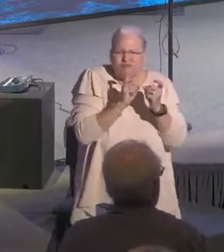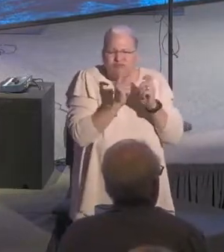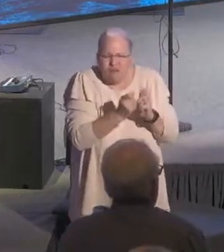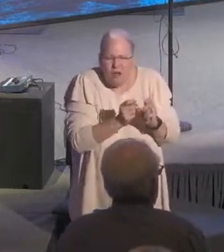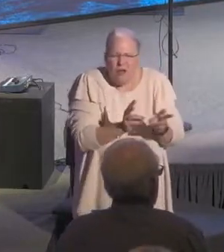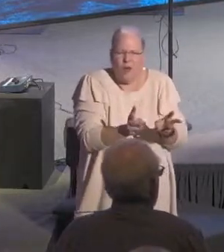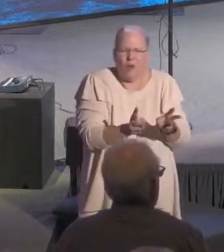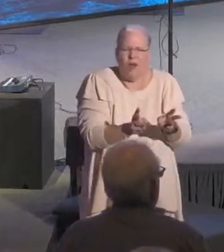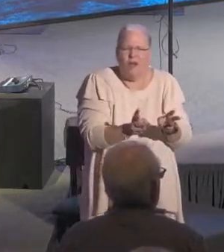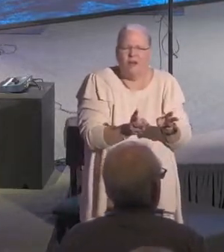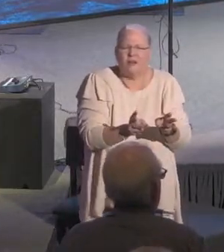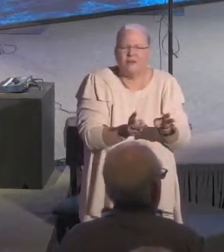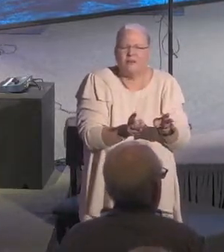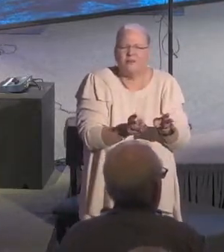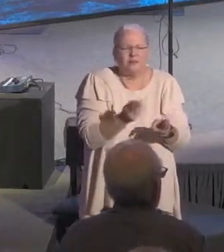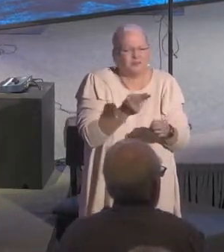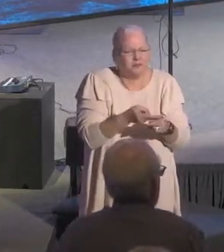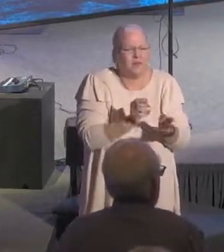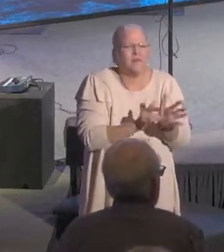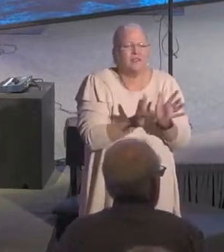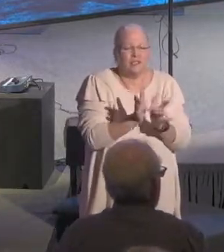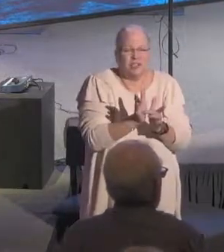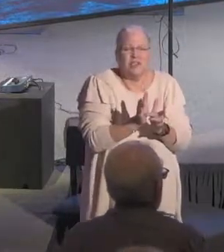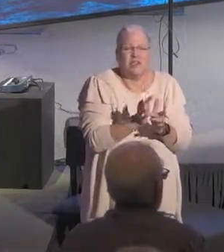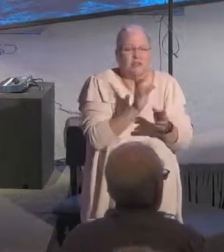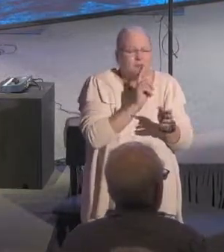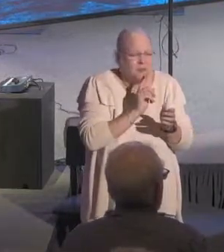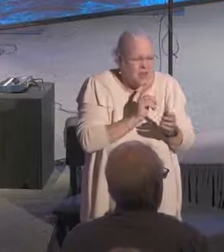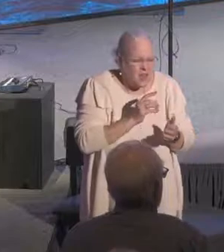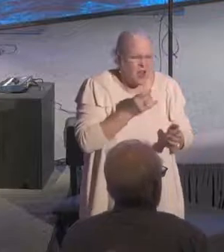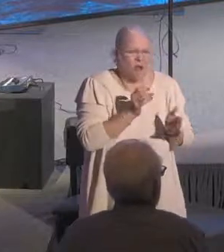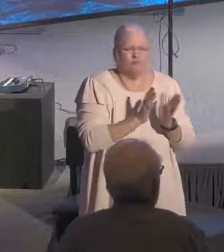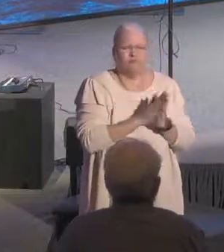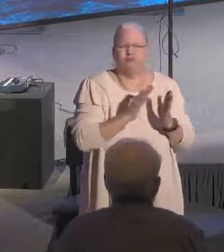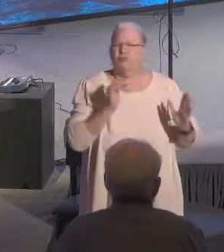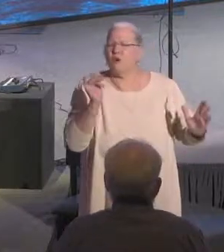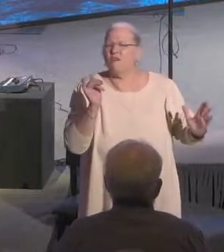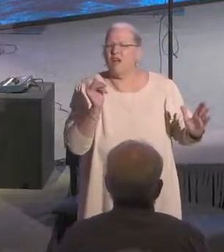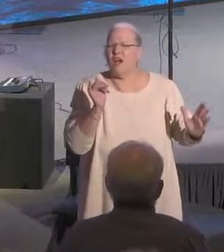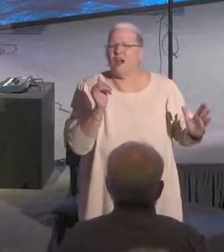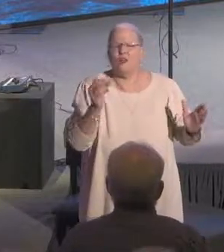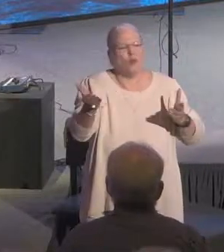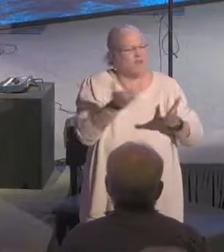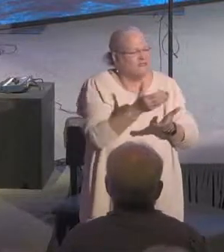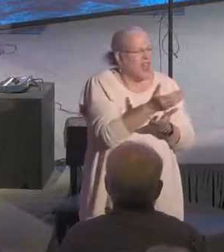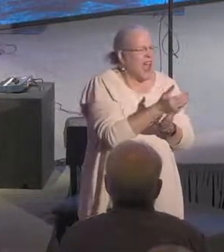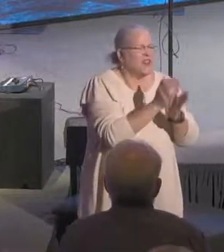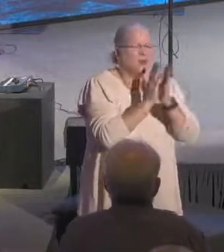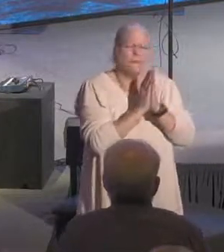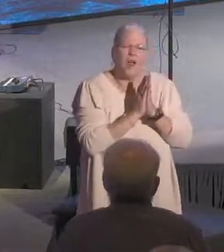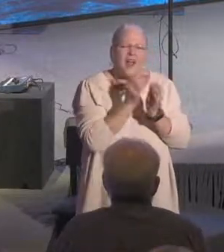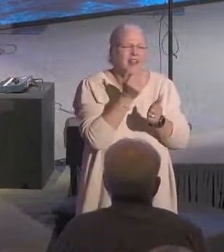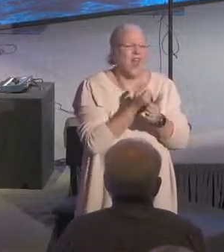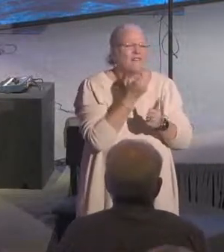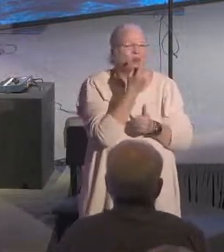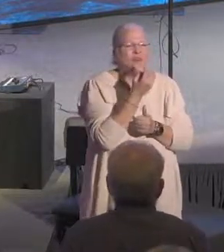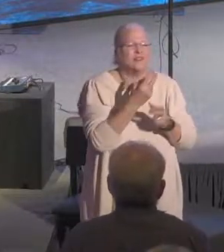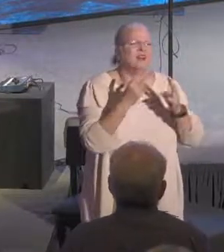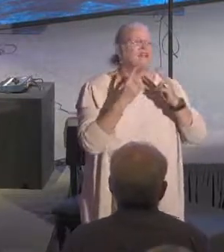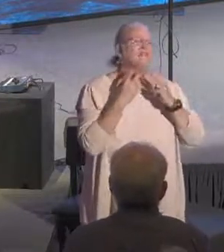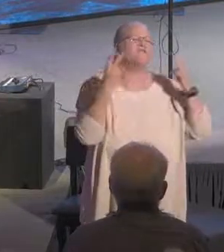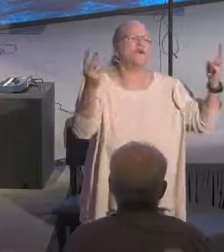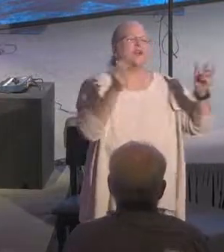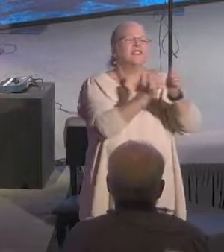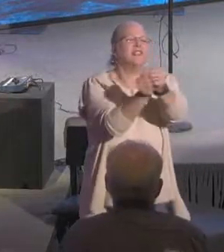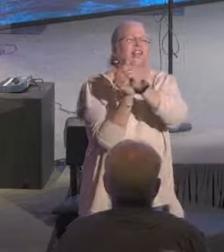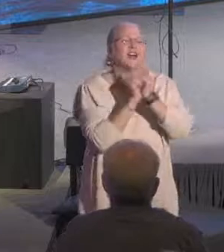way. May the name of Jesus be glorified. In his name we have gathered and prayed. And everyone said it in one mighty voice, say